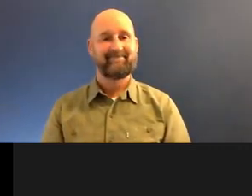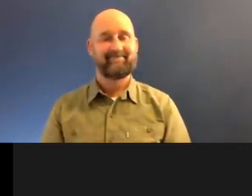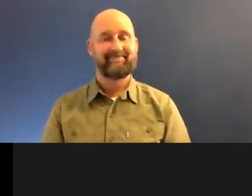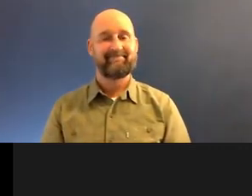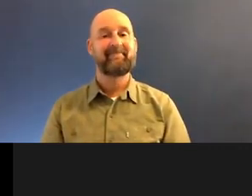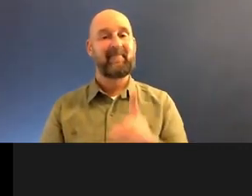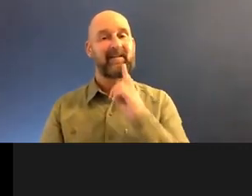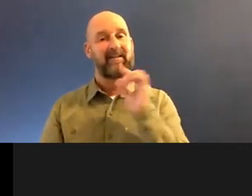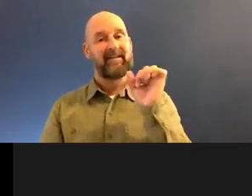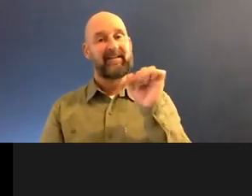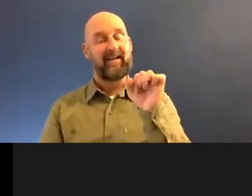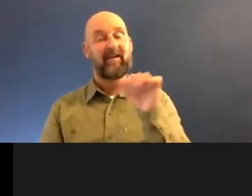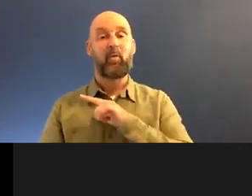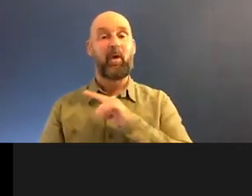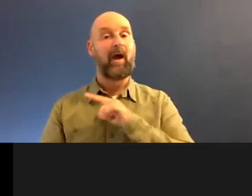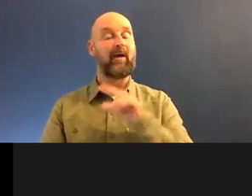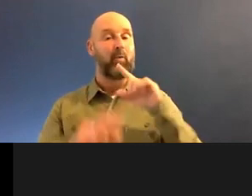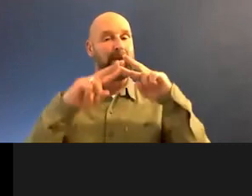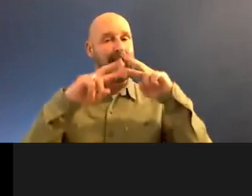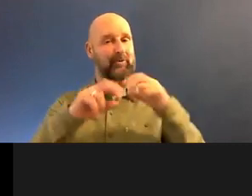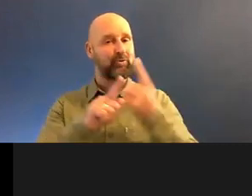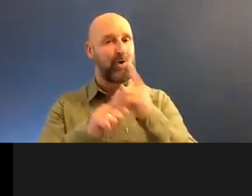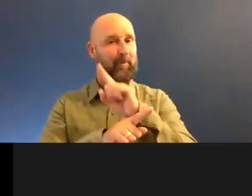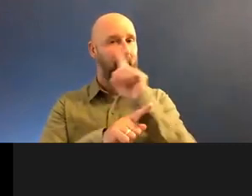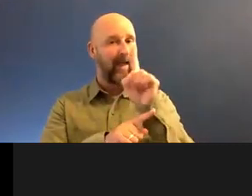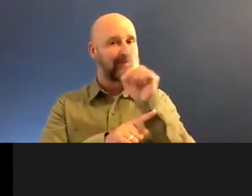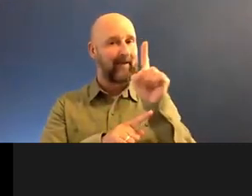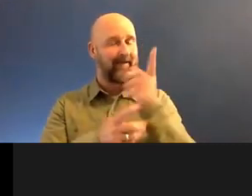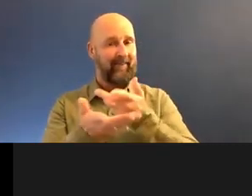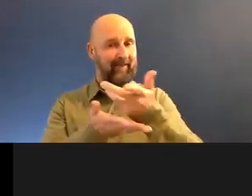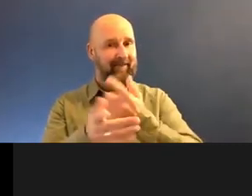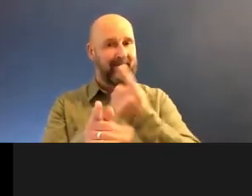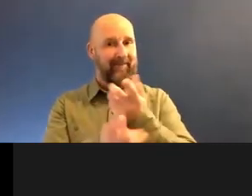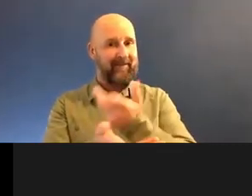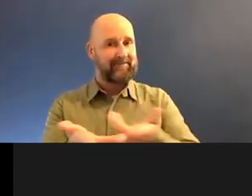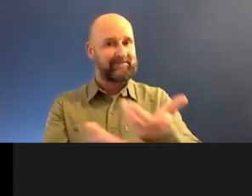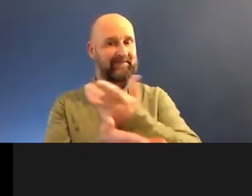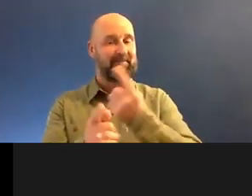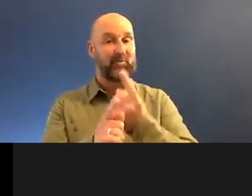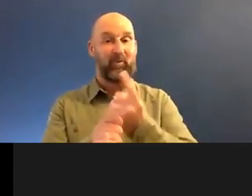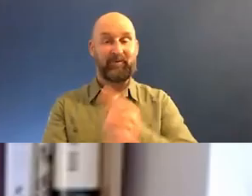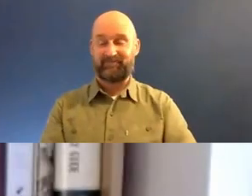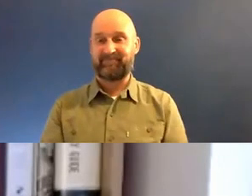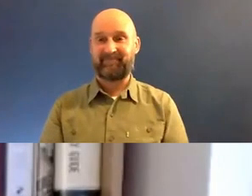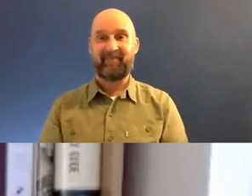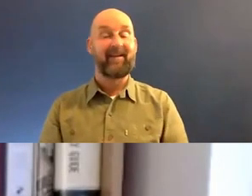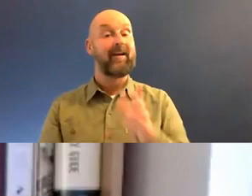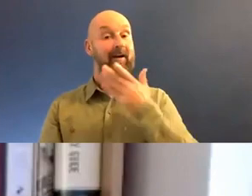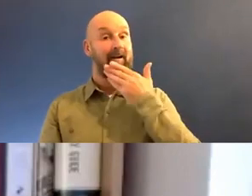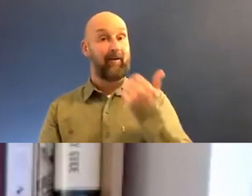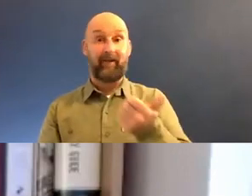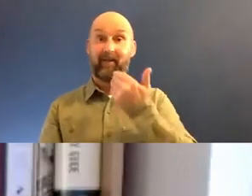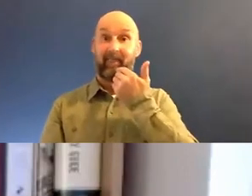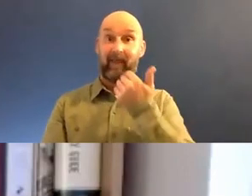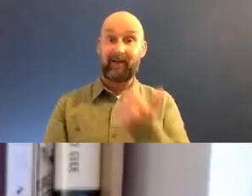But yeah, we can delve more into that later during the course of this talk. Lovely. Well, thank you